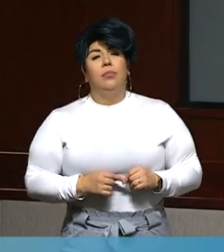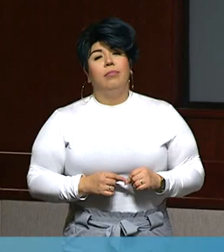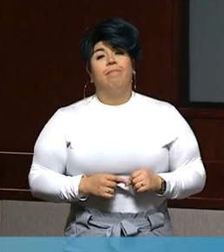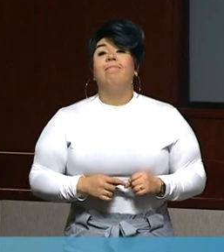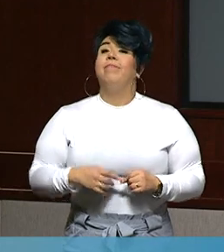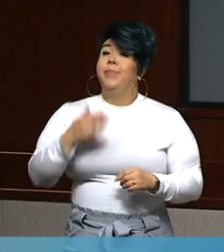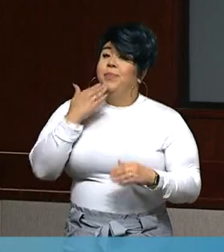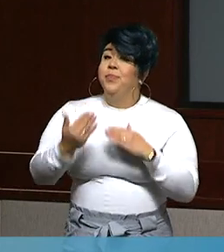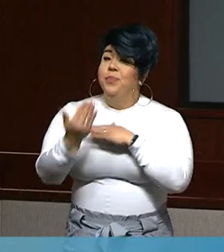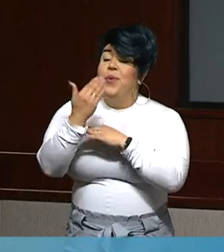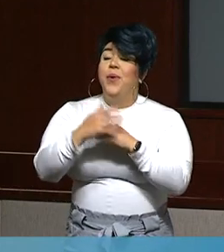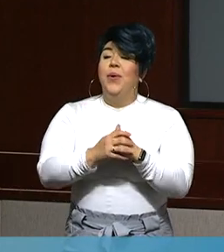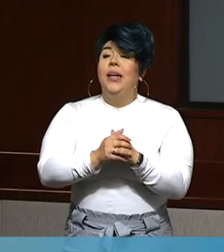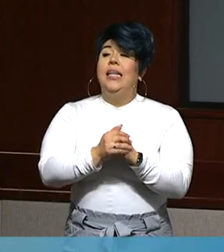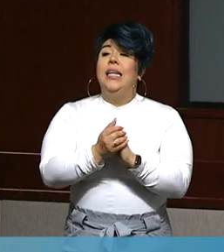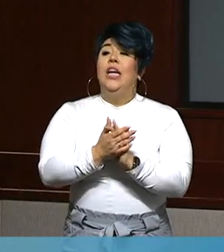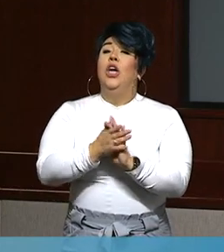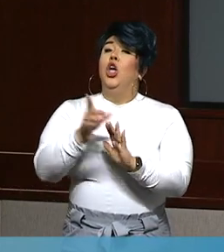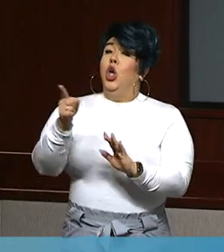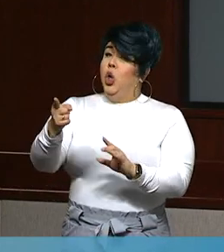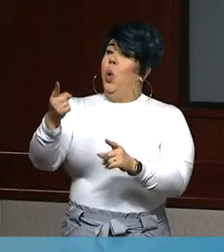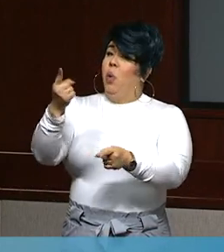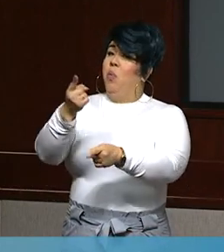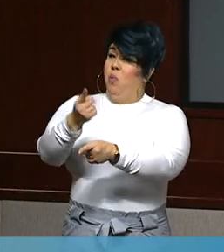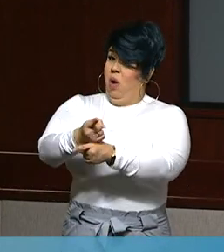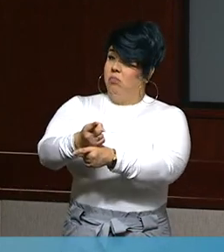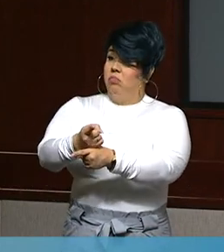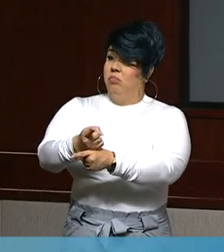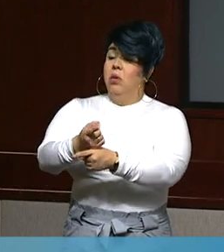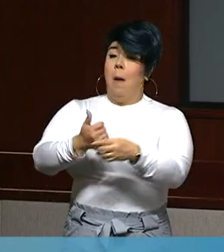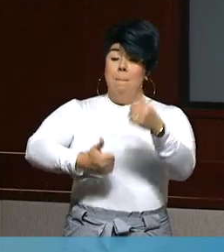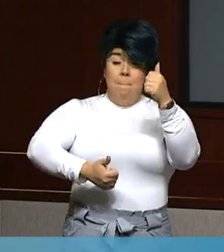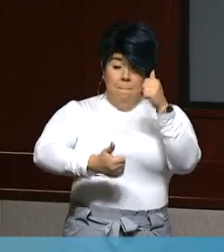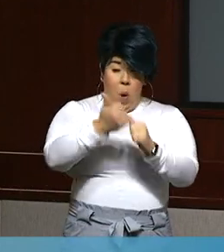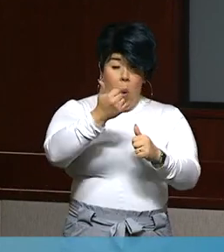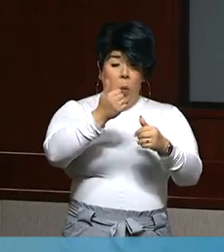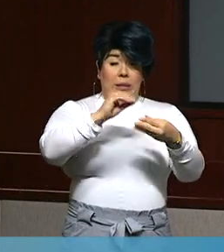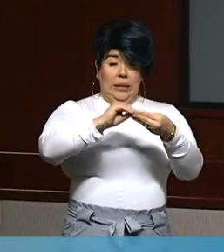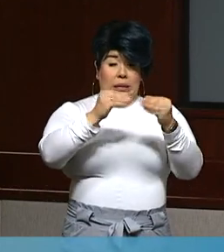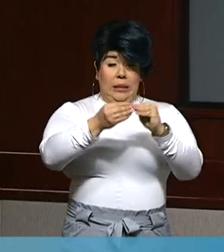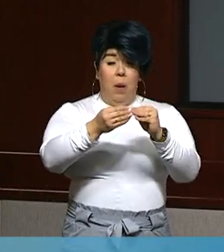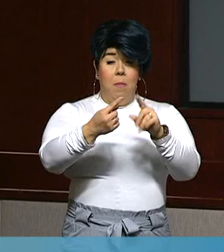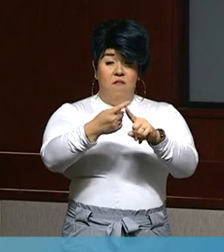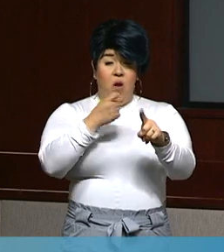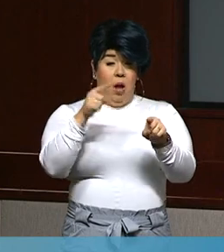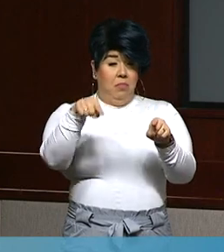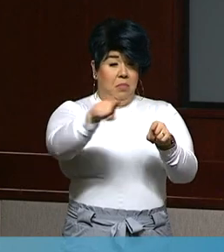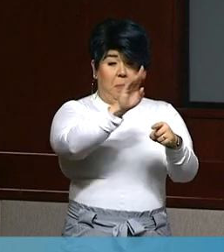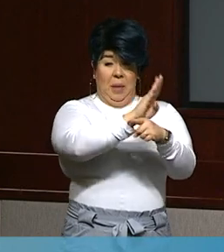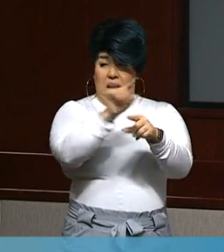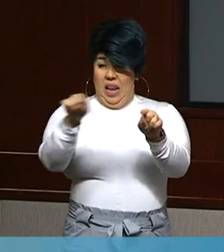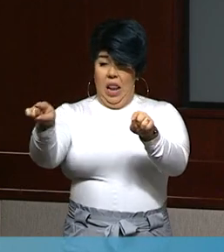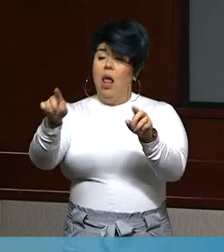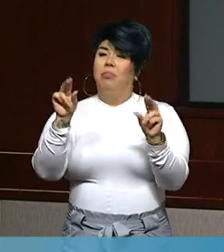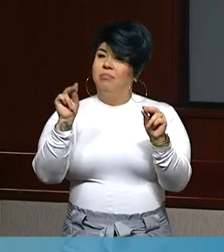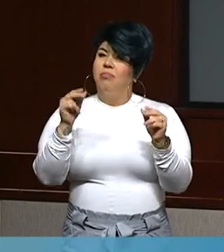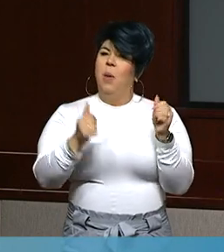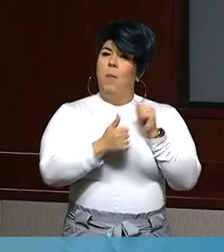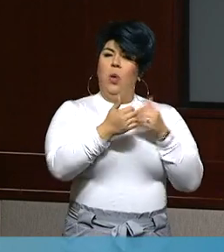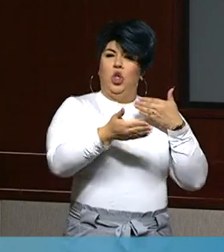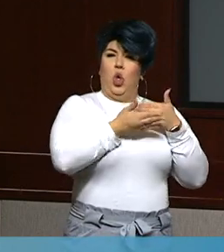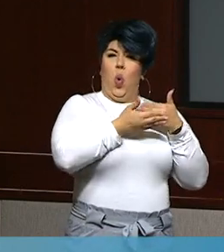Good morning. You're correct in saying that a majority of our transmissions are from close contacts and most of those close contact